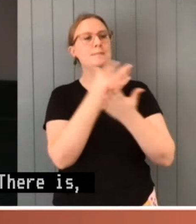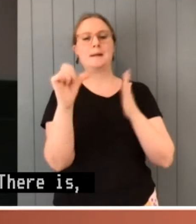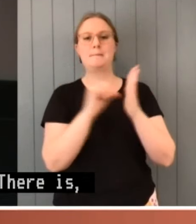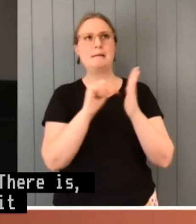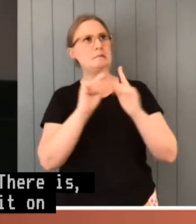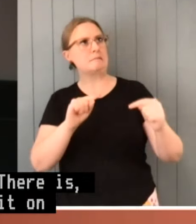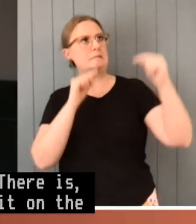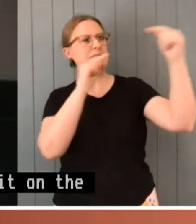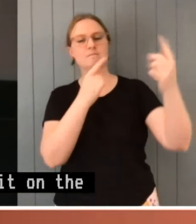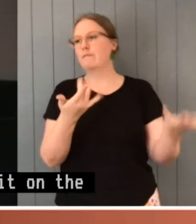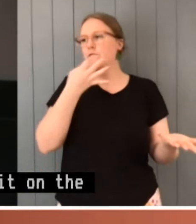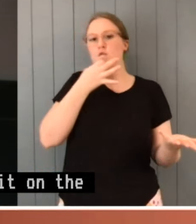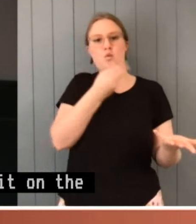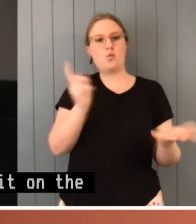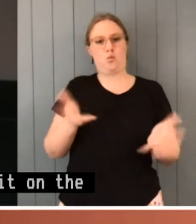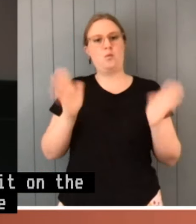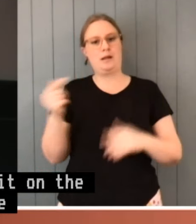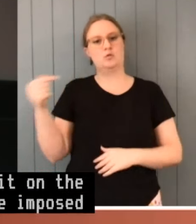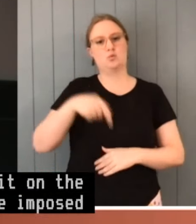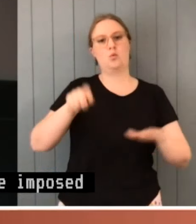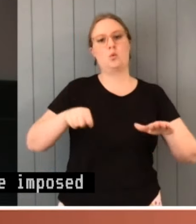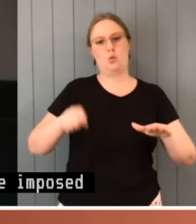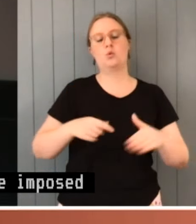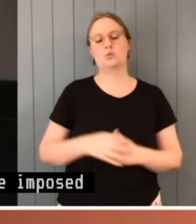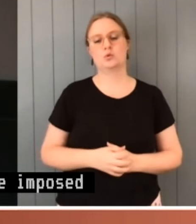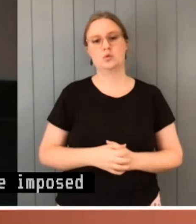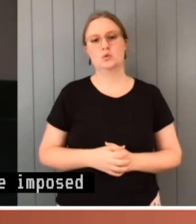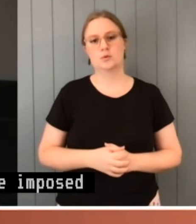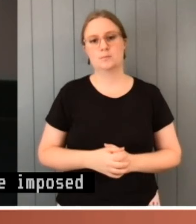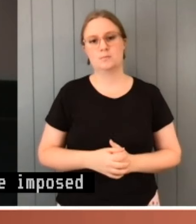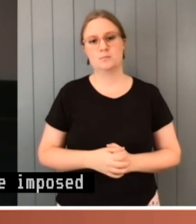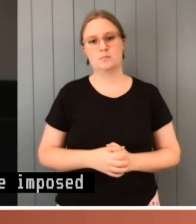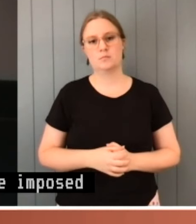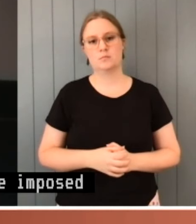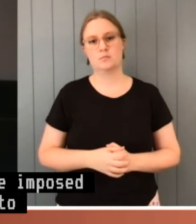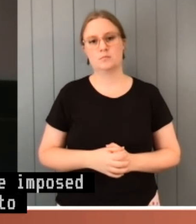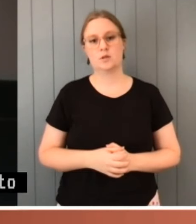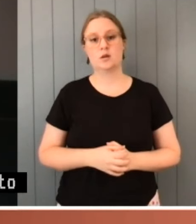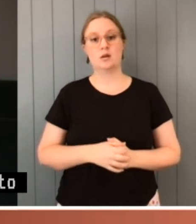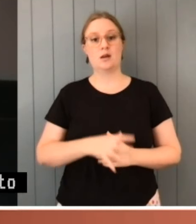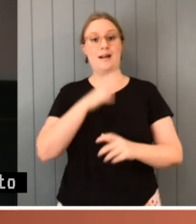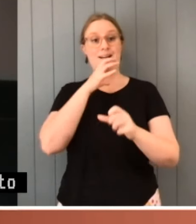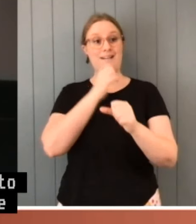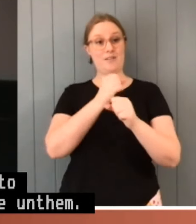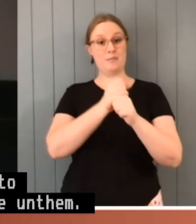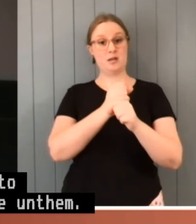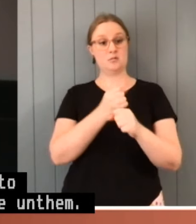by the courts in relation to contracts and payments made under them. Responsible government trumps judicial review every time. The